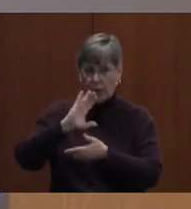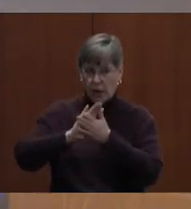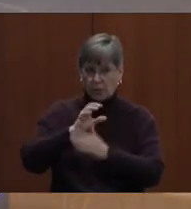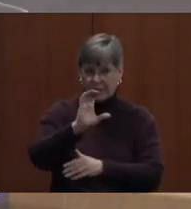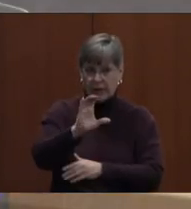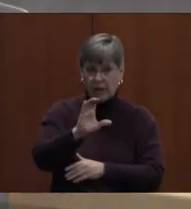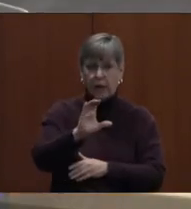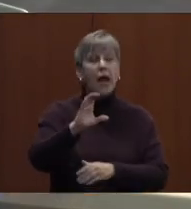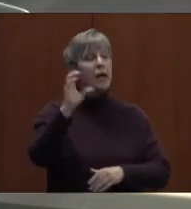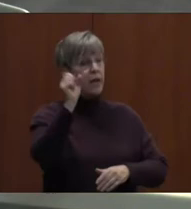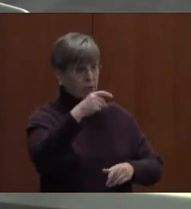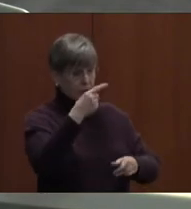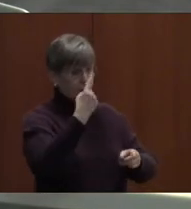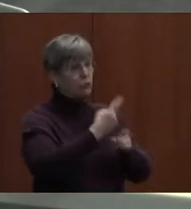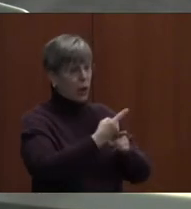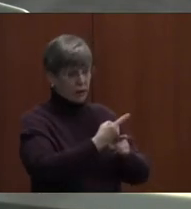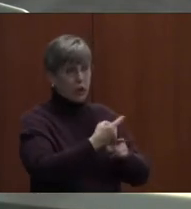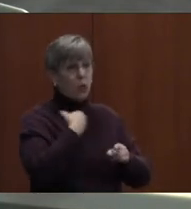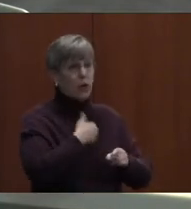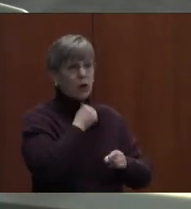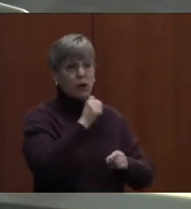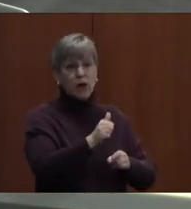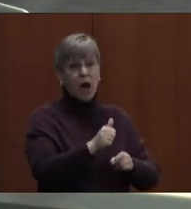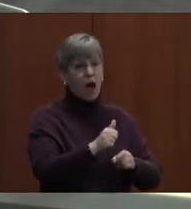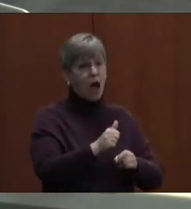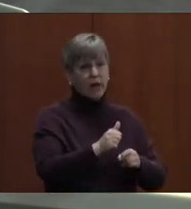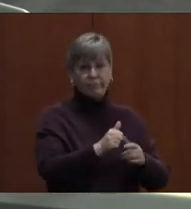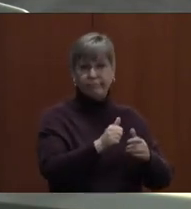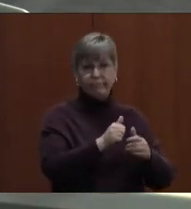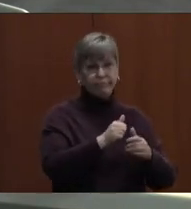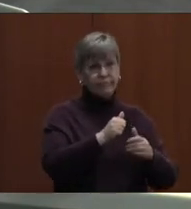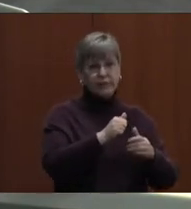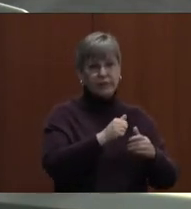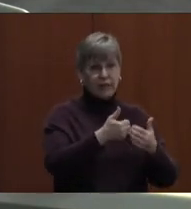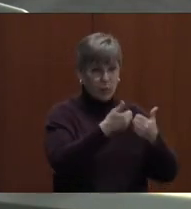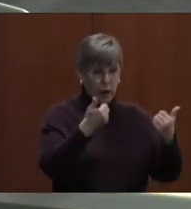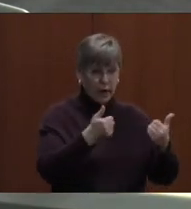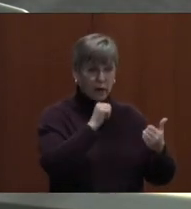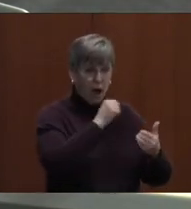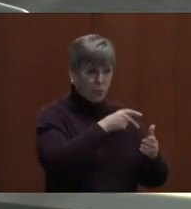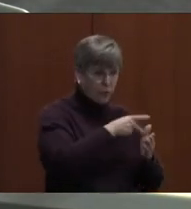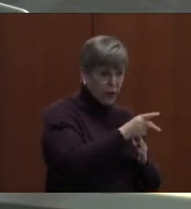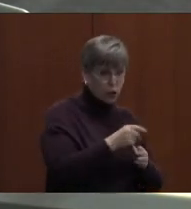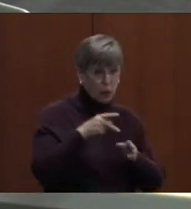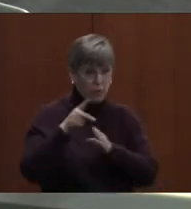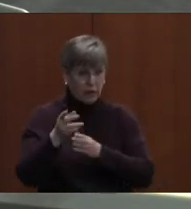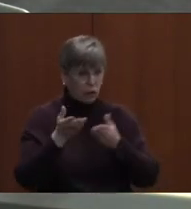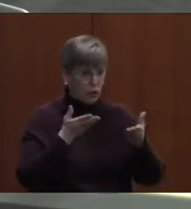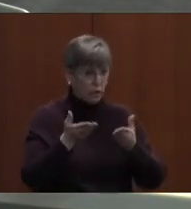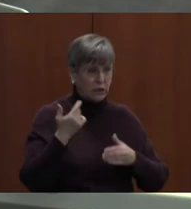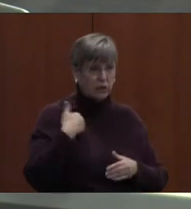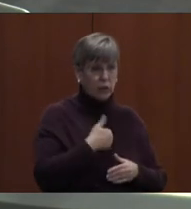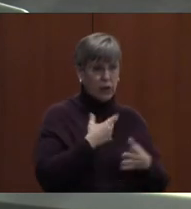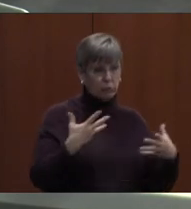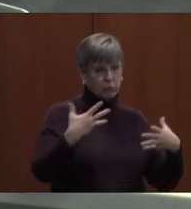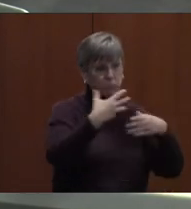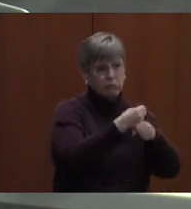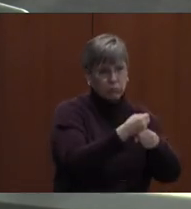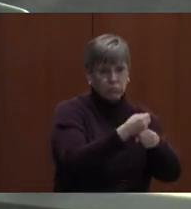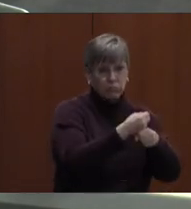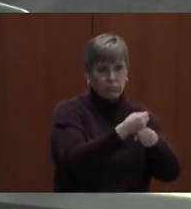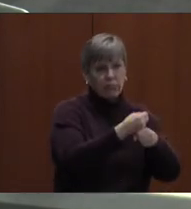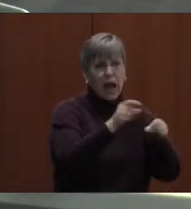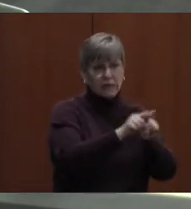That's, that's correct. We are no longer delineating between non-professional services and professional services. We're just putting it together as